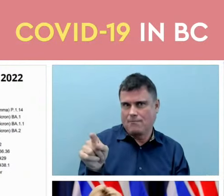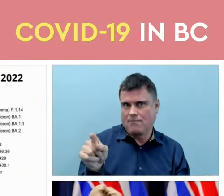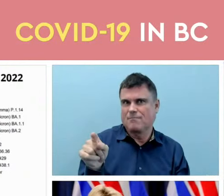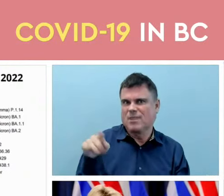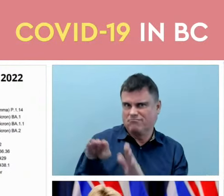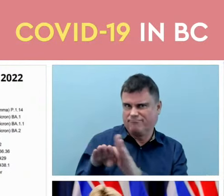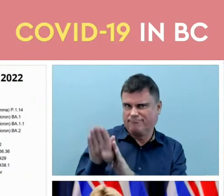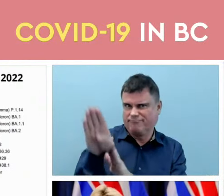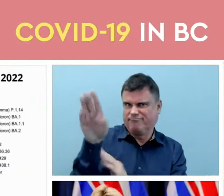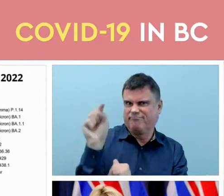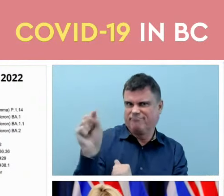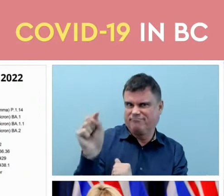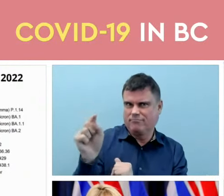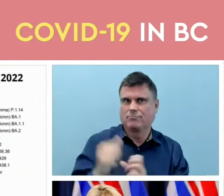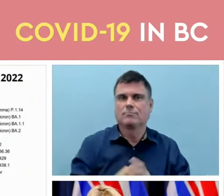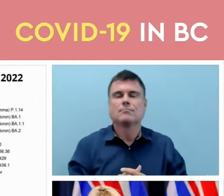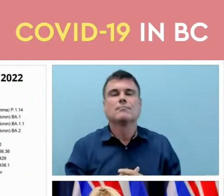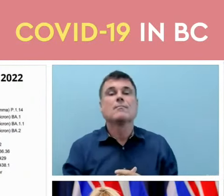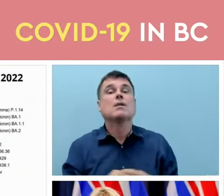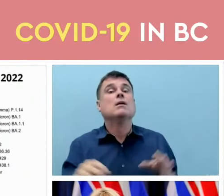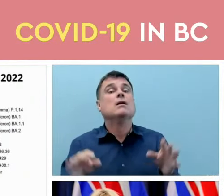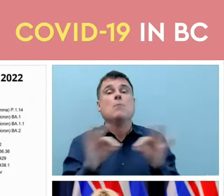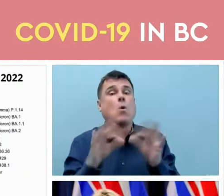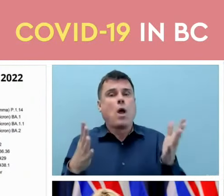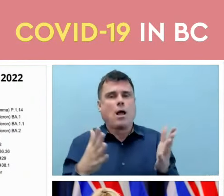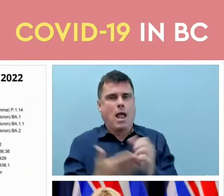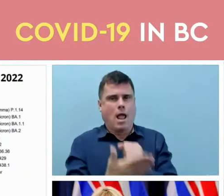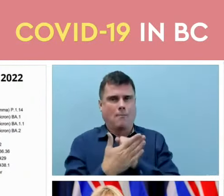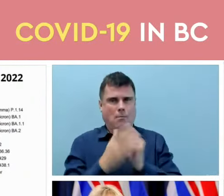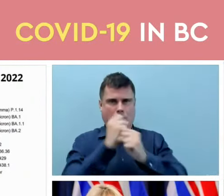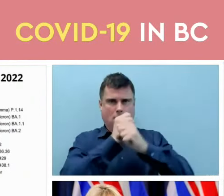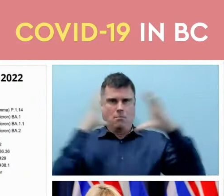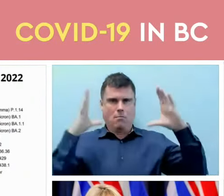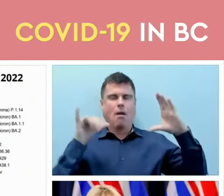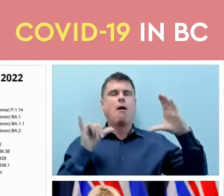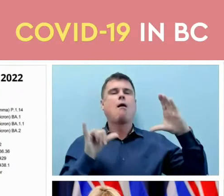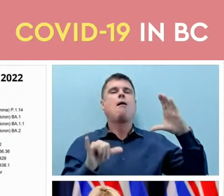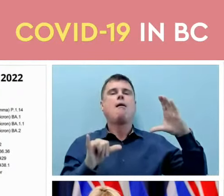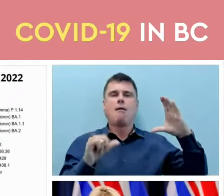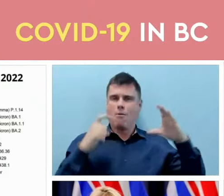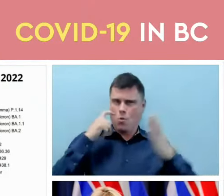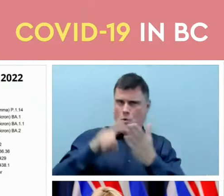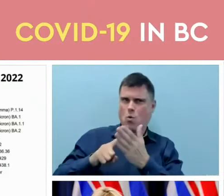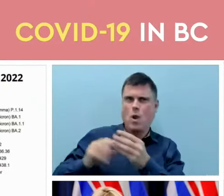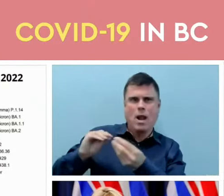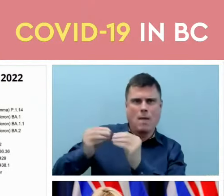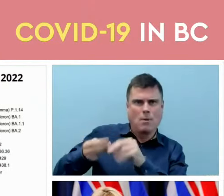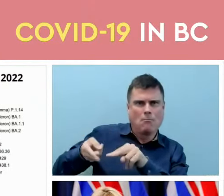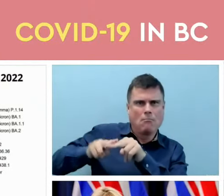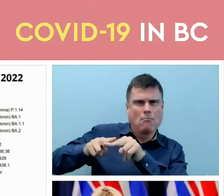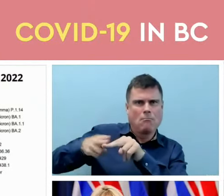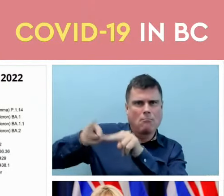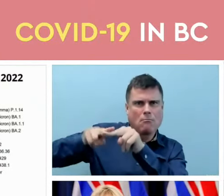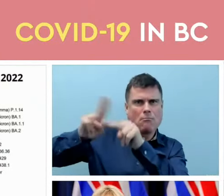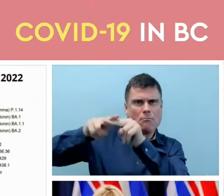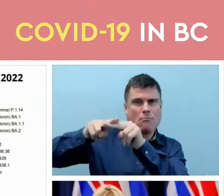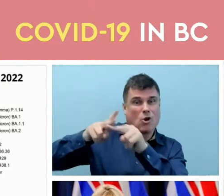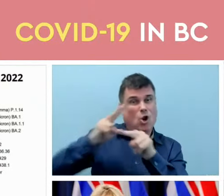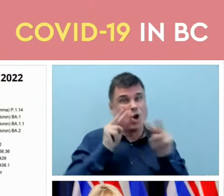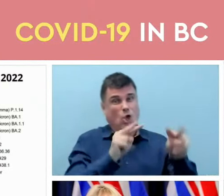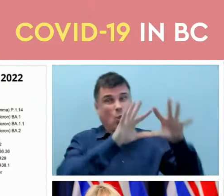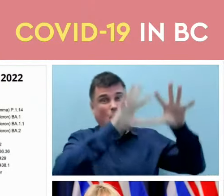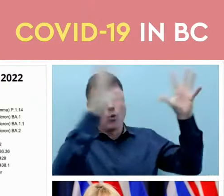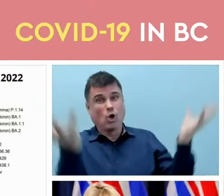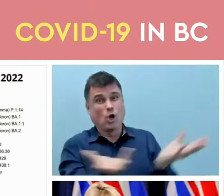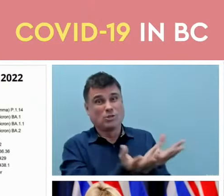understand why we're seeing a slight uptick in cases and it's partly because we see from global data that the BA